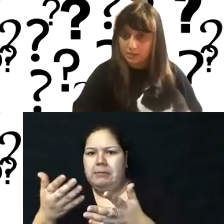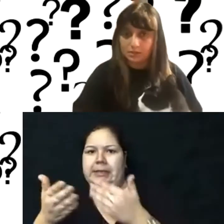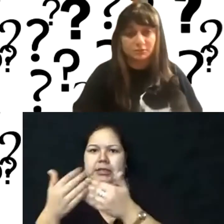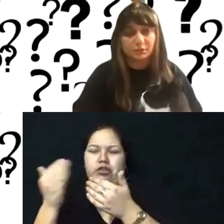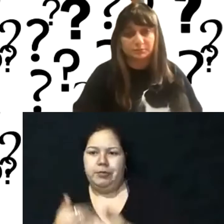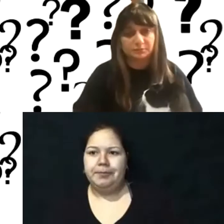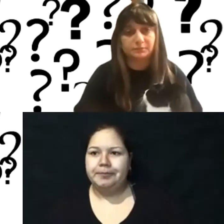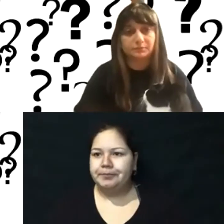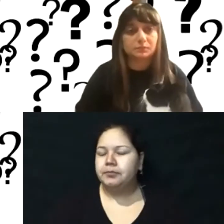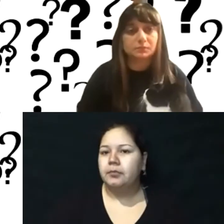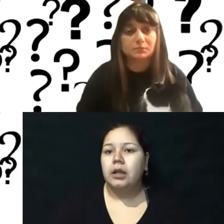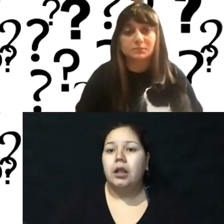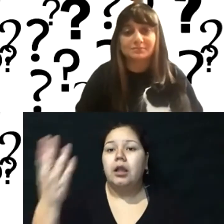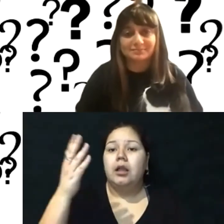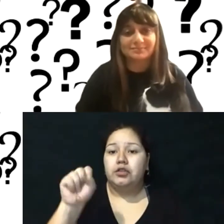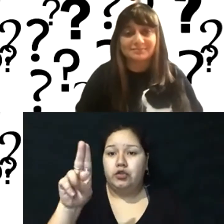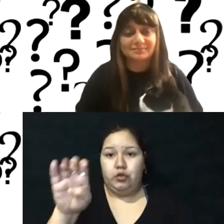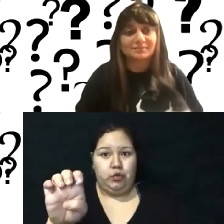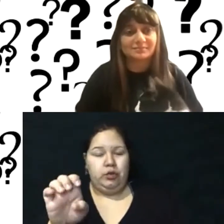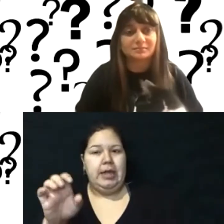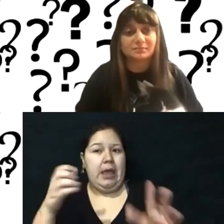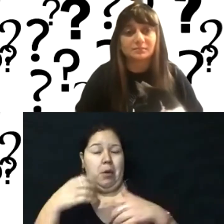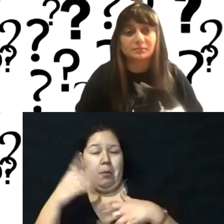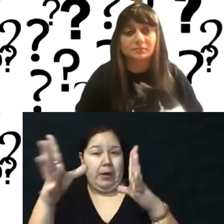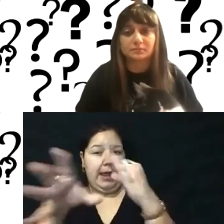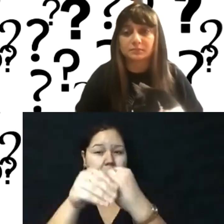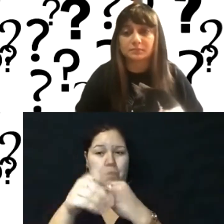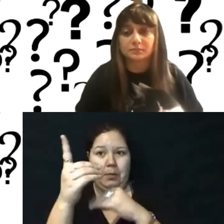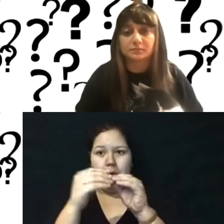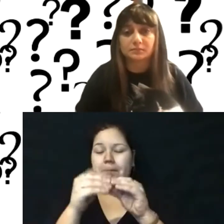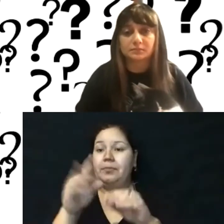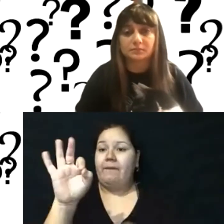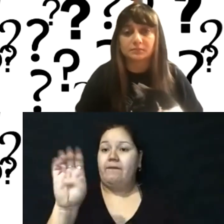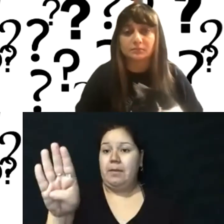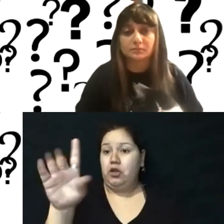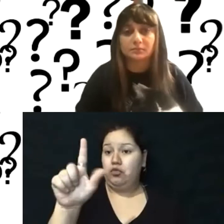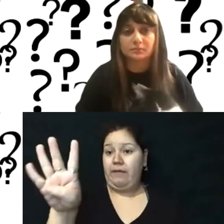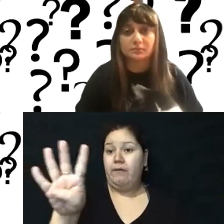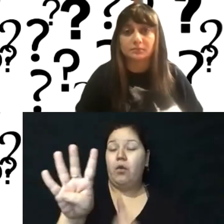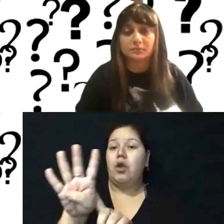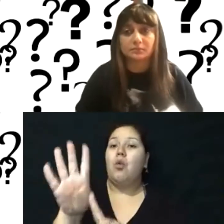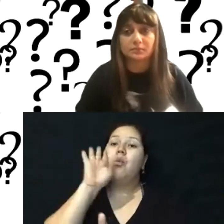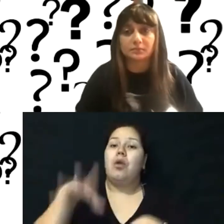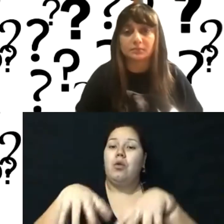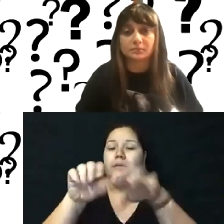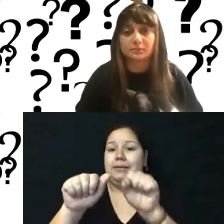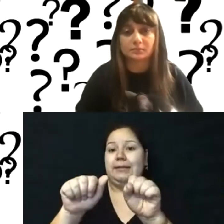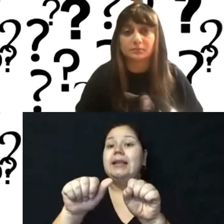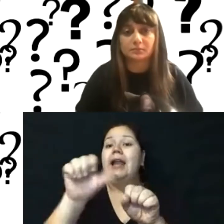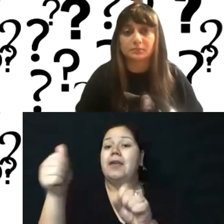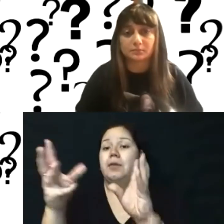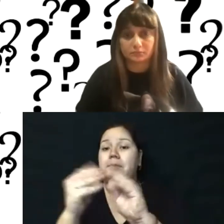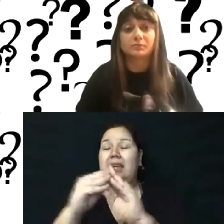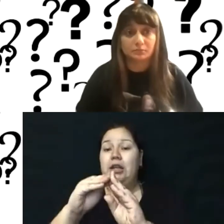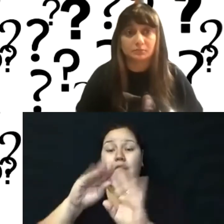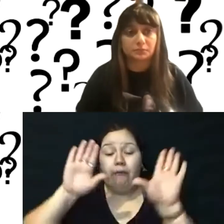I want to do is I just want to say one other thing here is that on February 24th, we're actually doing an ask me anything that's solely about setting up a website.